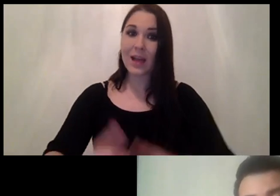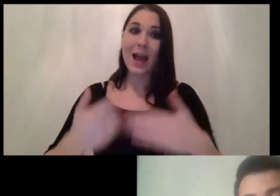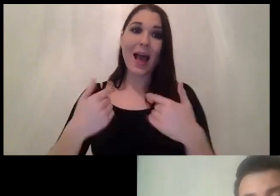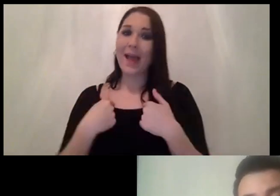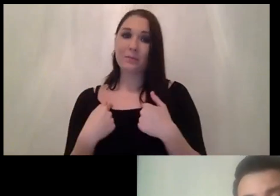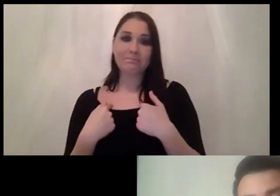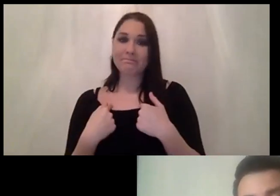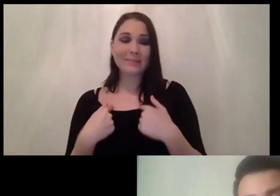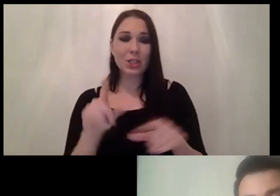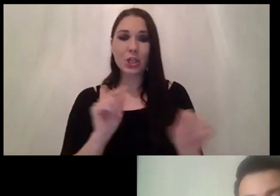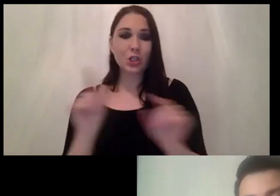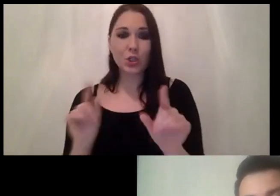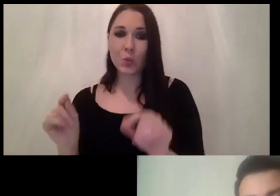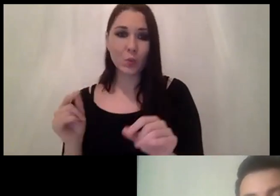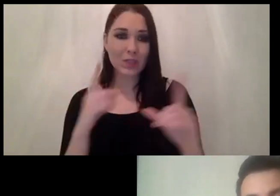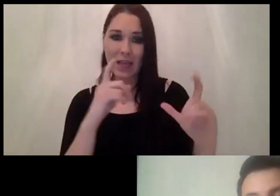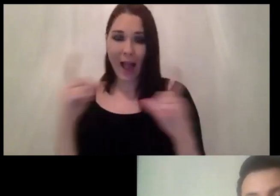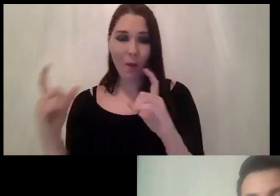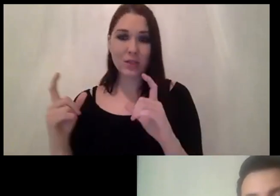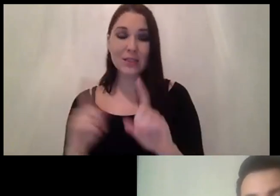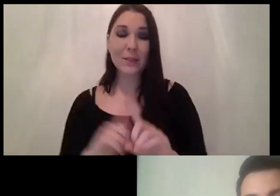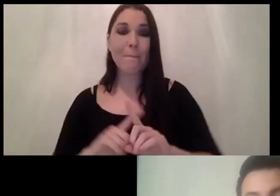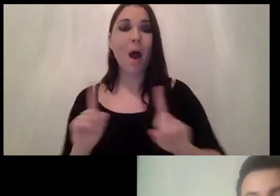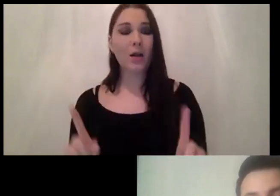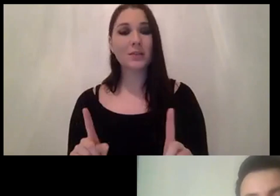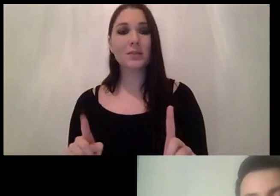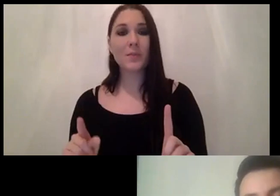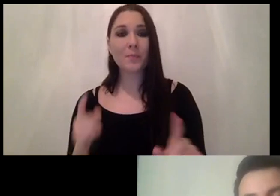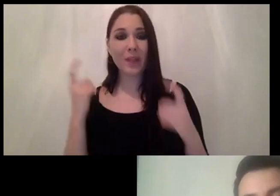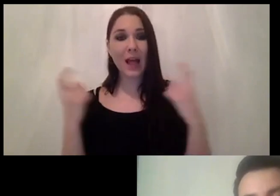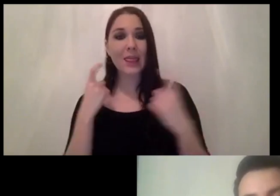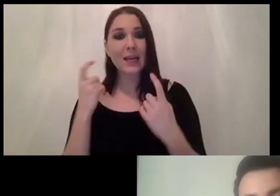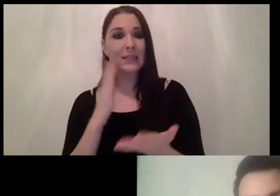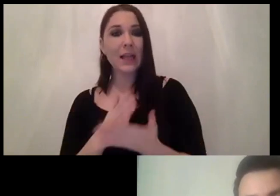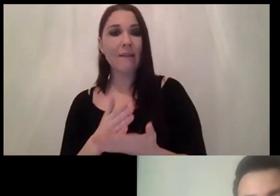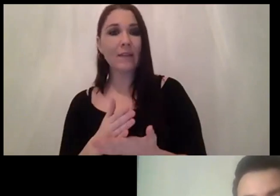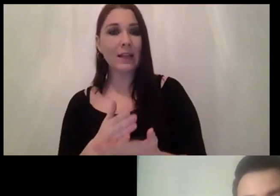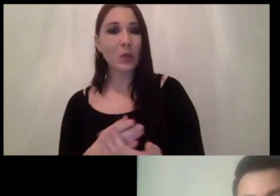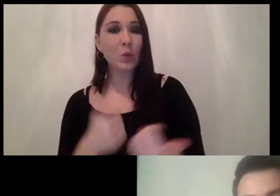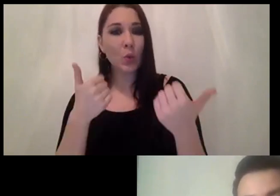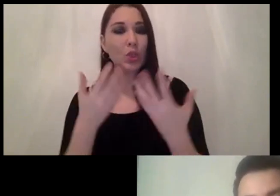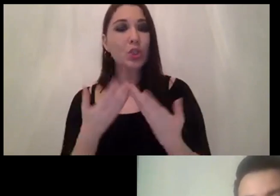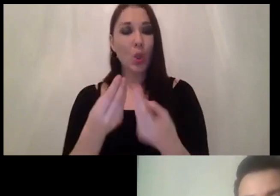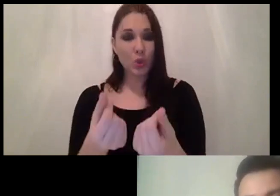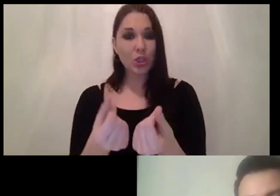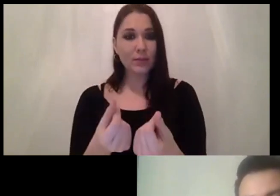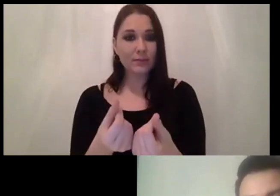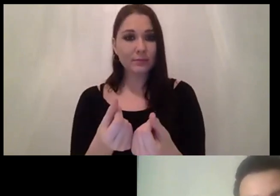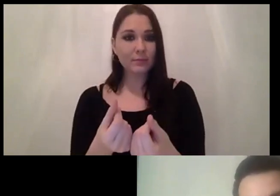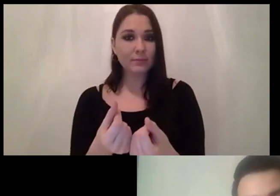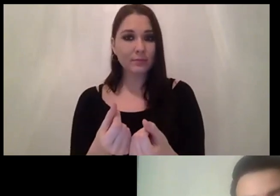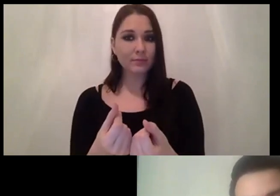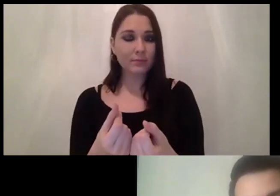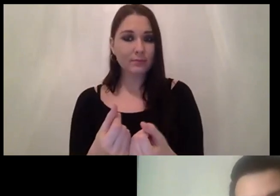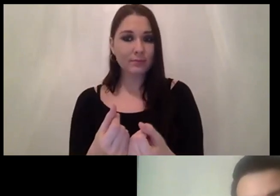um but i think uh it's definitely a a good solution uh like a